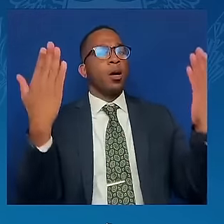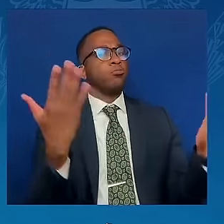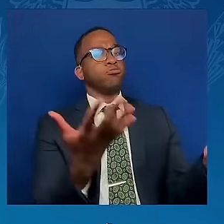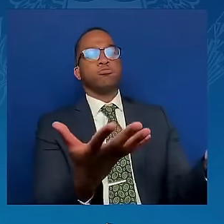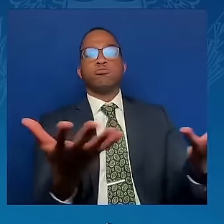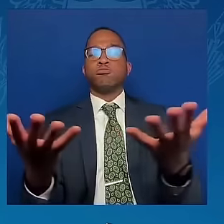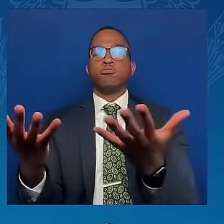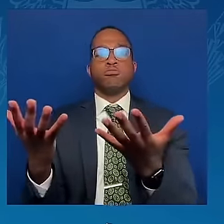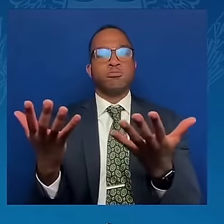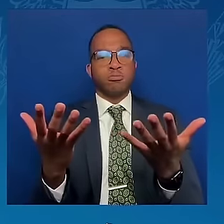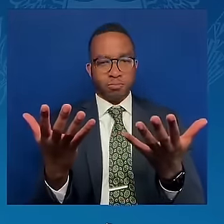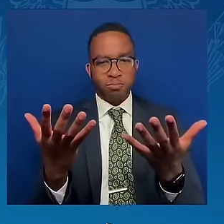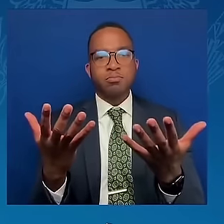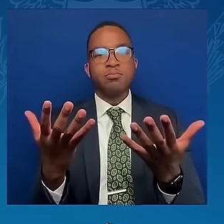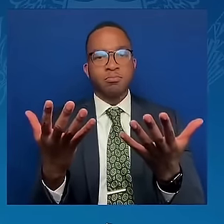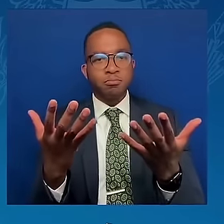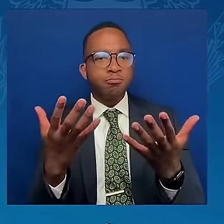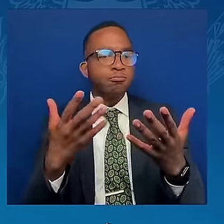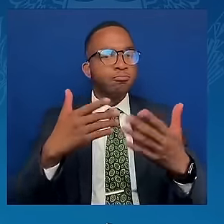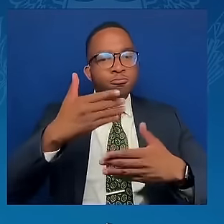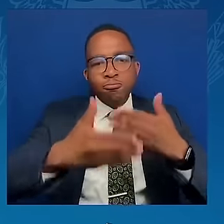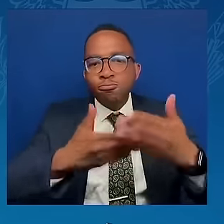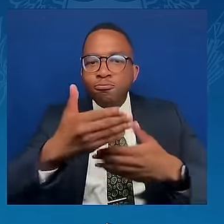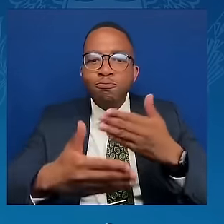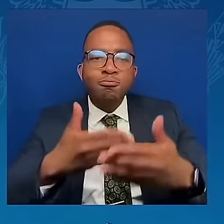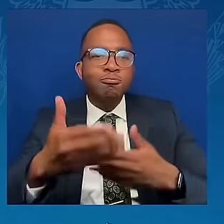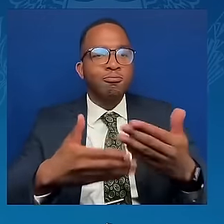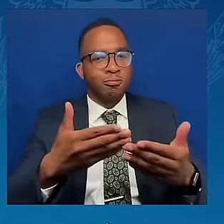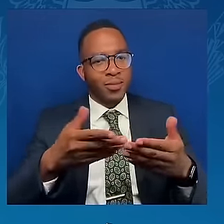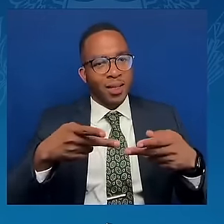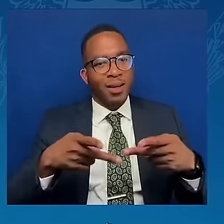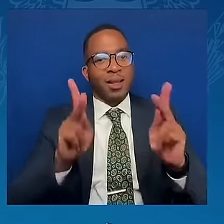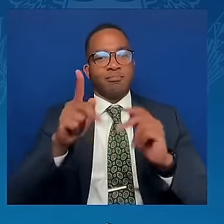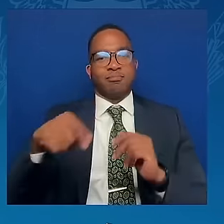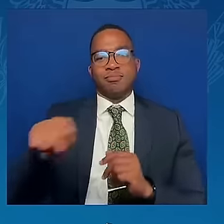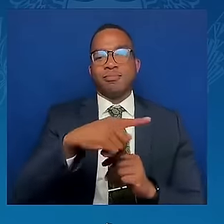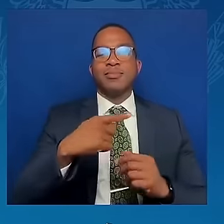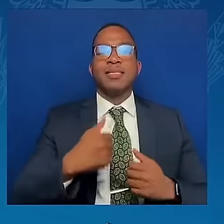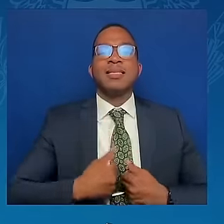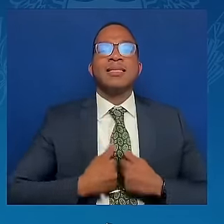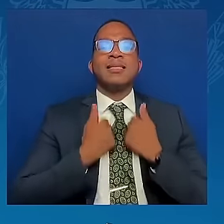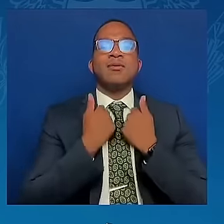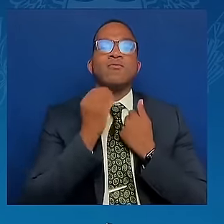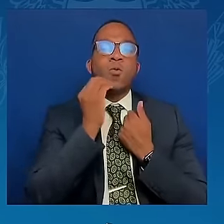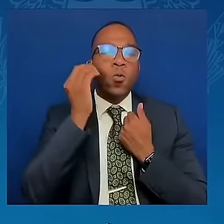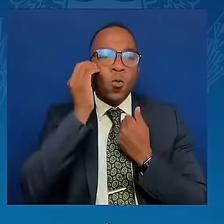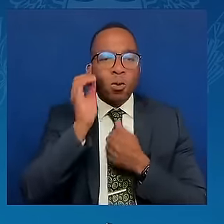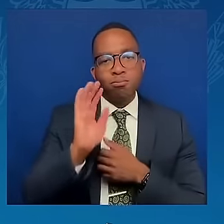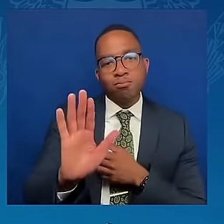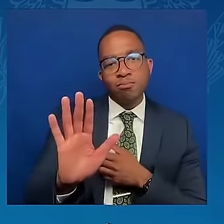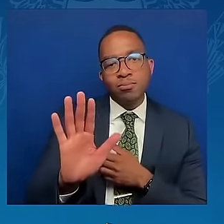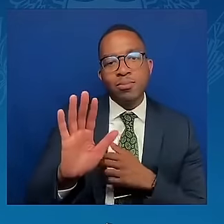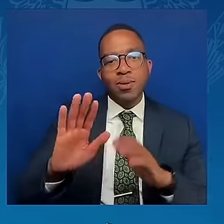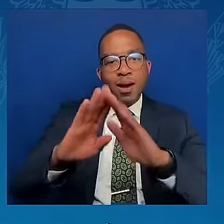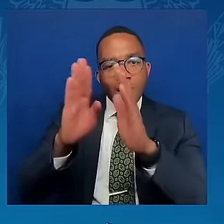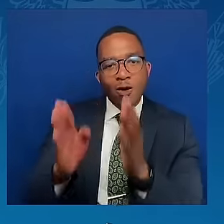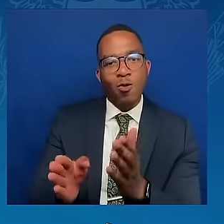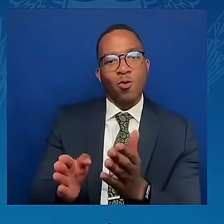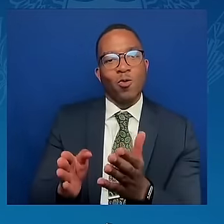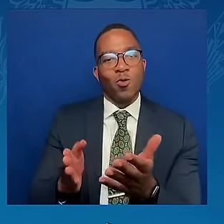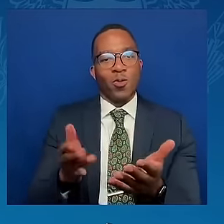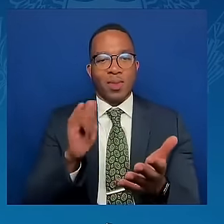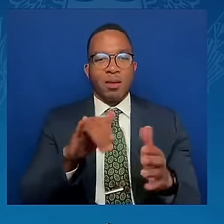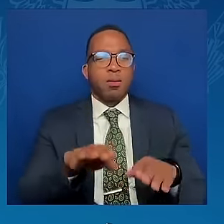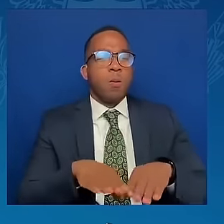and homes to be rebuilt. And that is how we open the path to restore international peace and security.